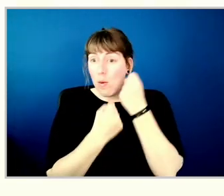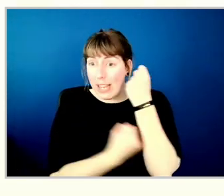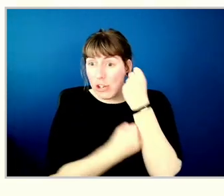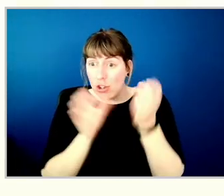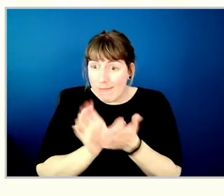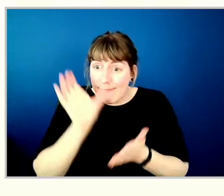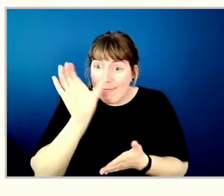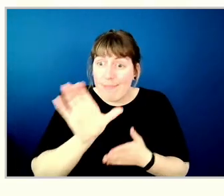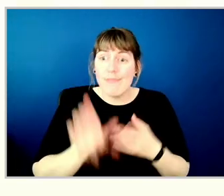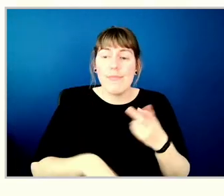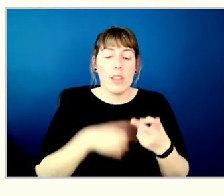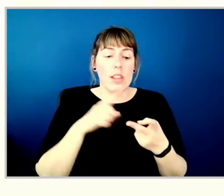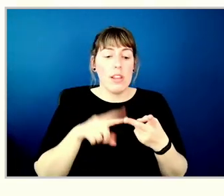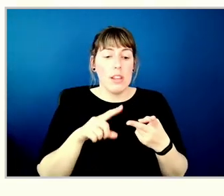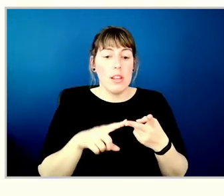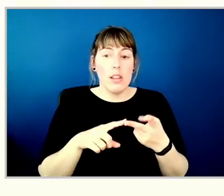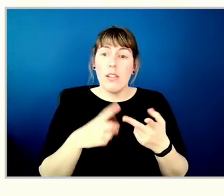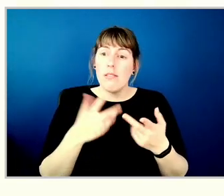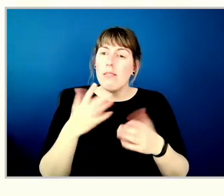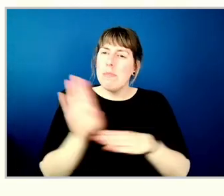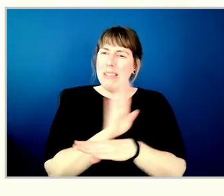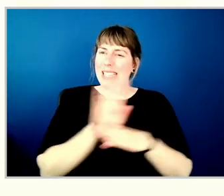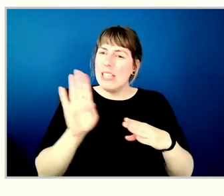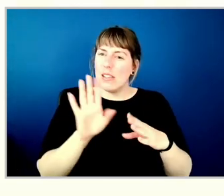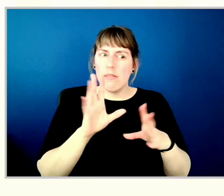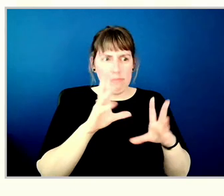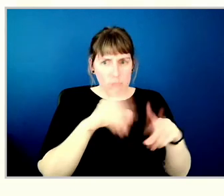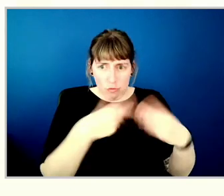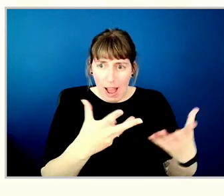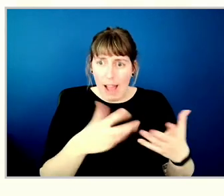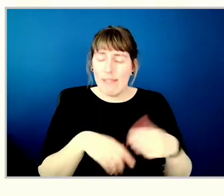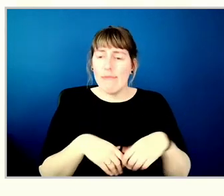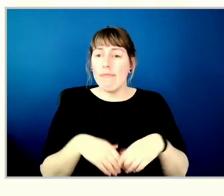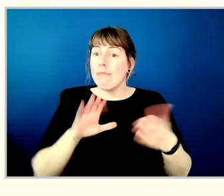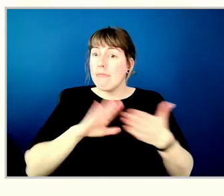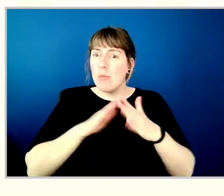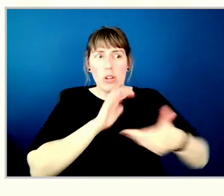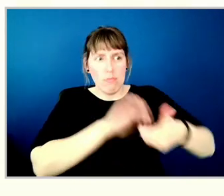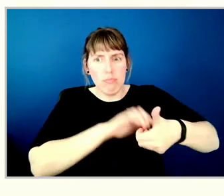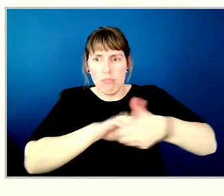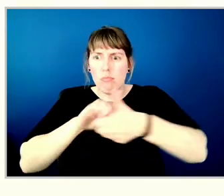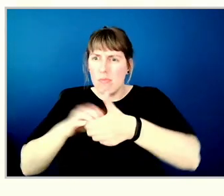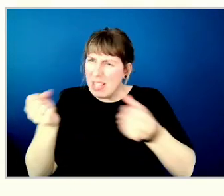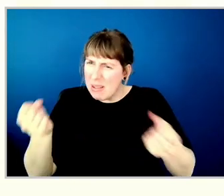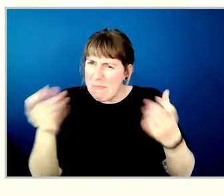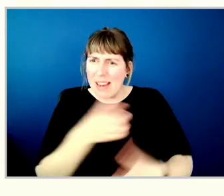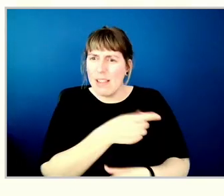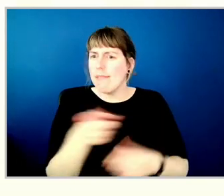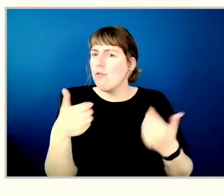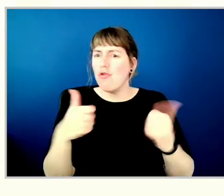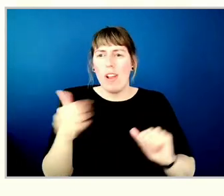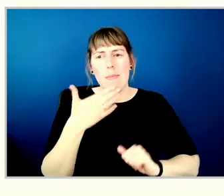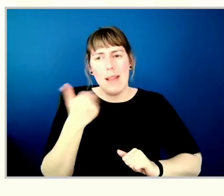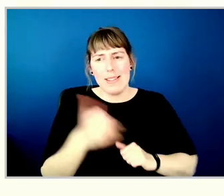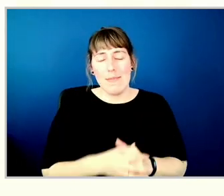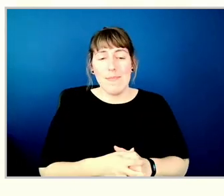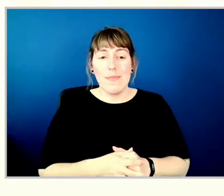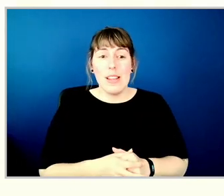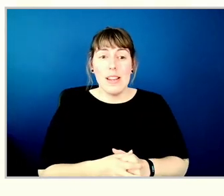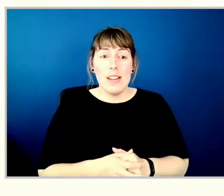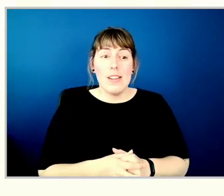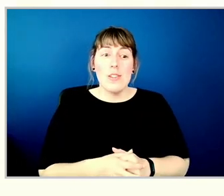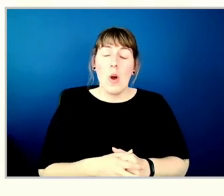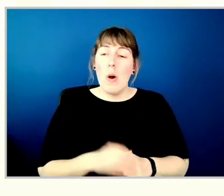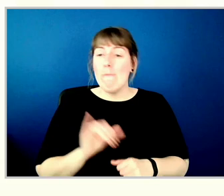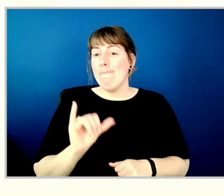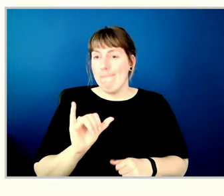our regular lines of business, and working with many community partners that are doing their best. So I appreciate that it is a very